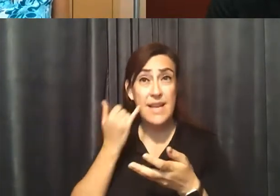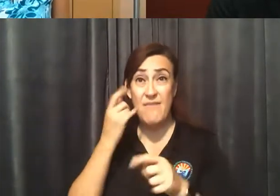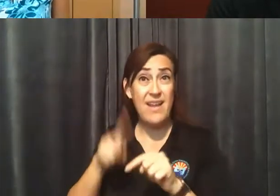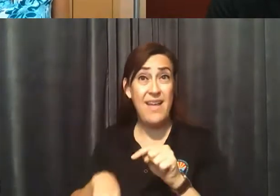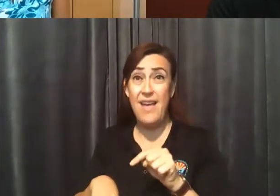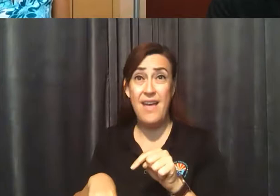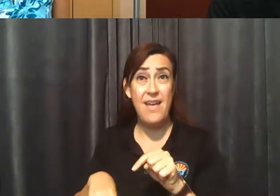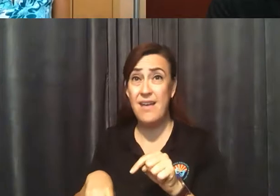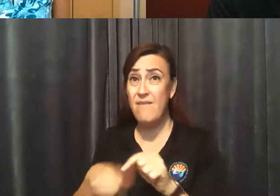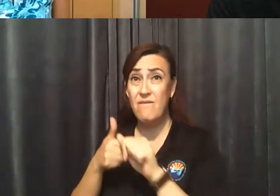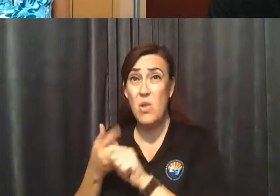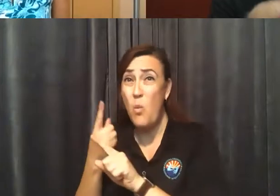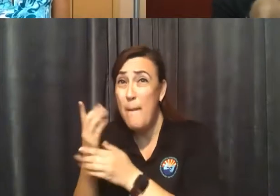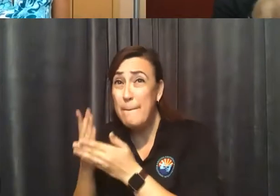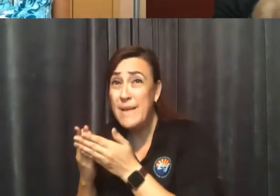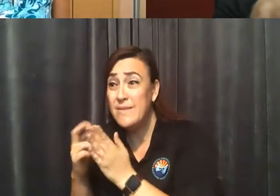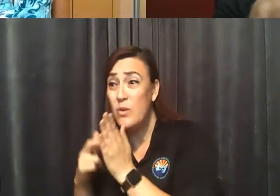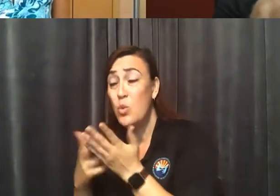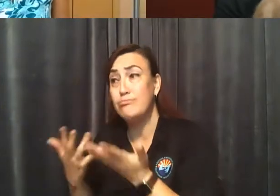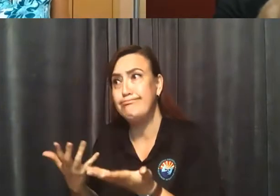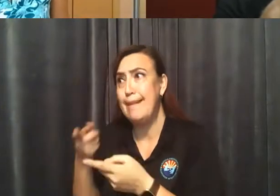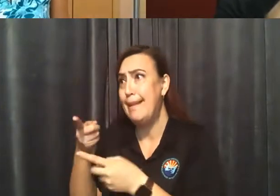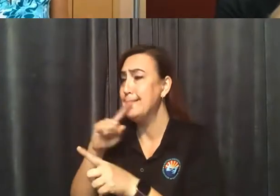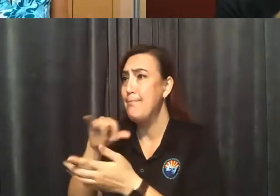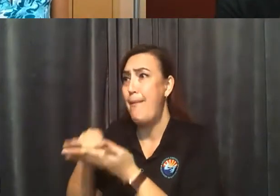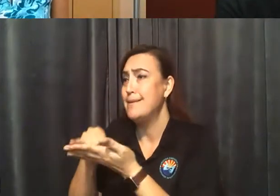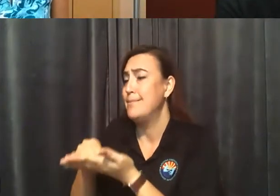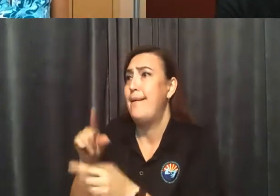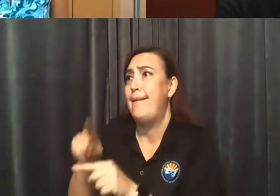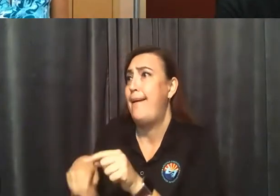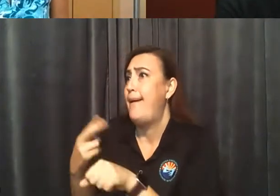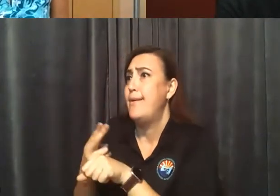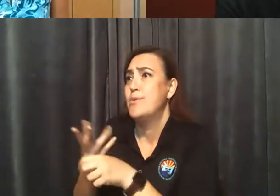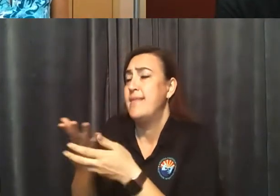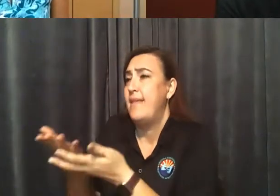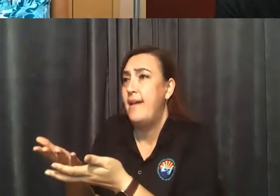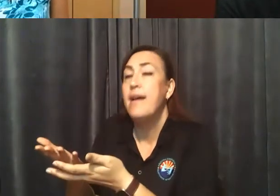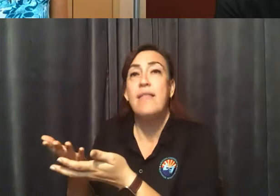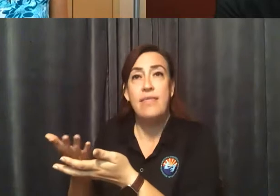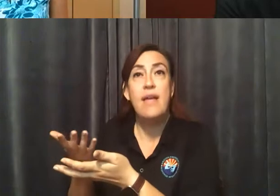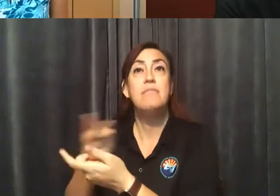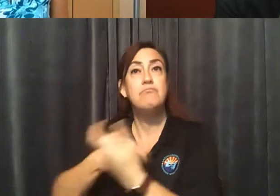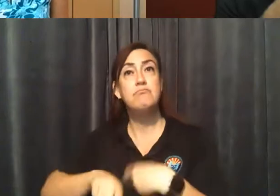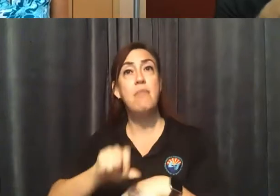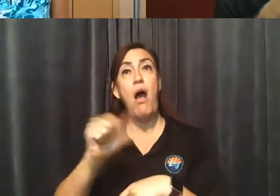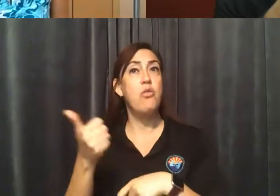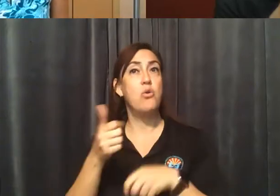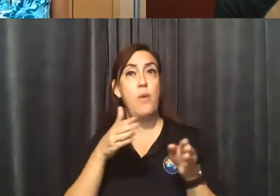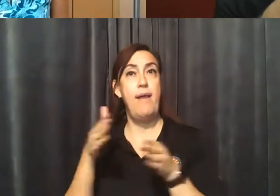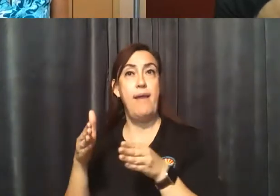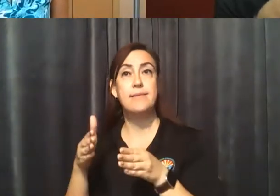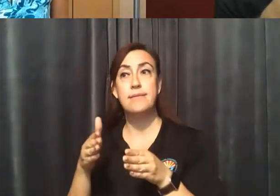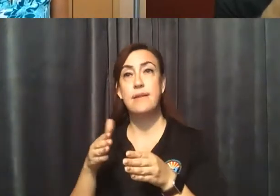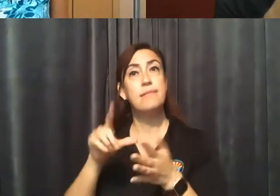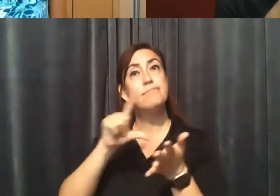piece of the rule, like if there's people that can't wear masks, then accommodate in other ways. The sanitization, the physical distancing goes a long